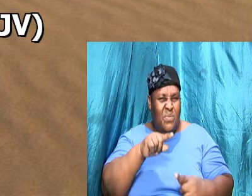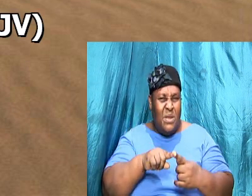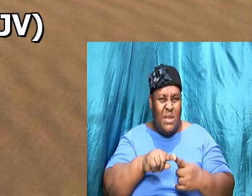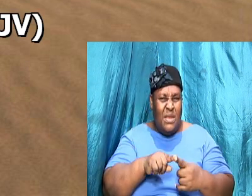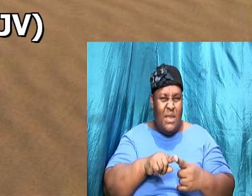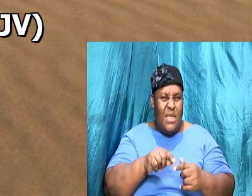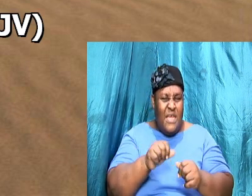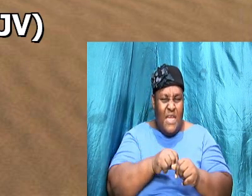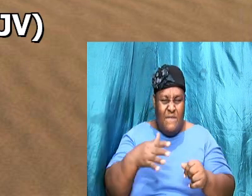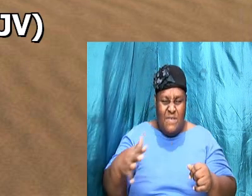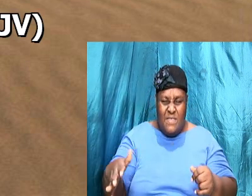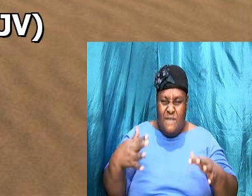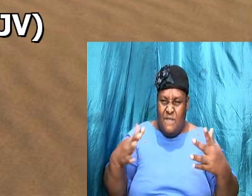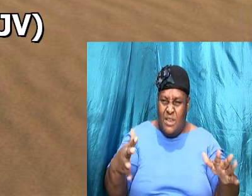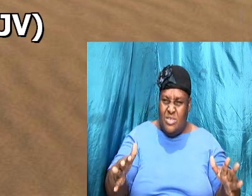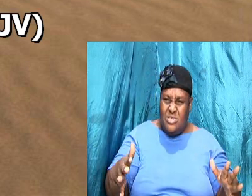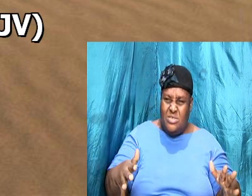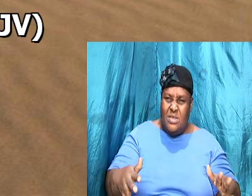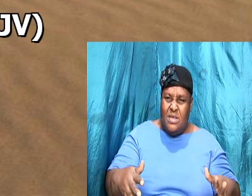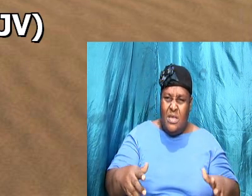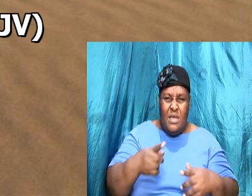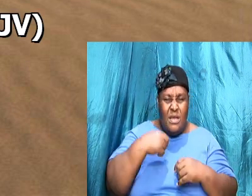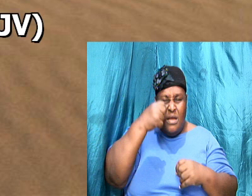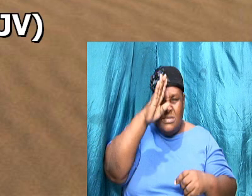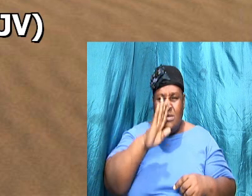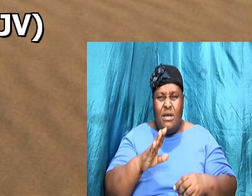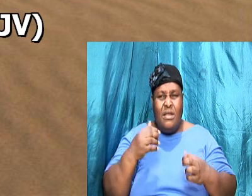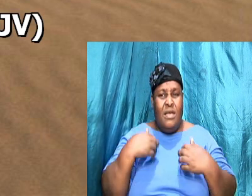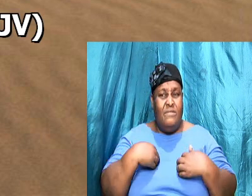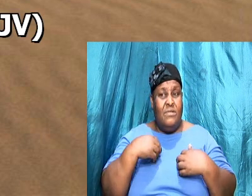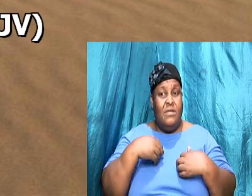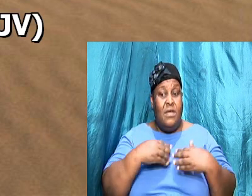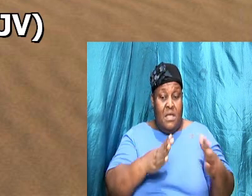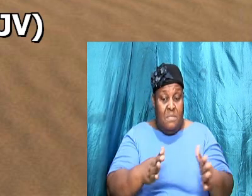plan for Abraham before time began but